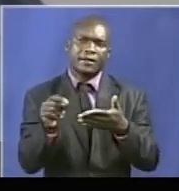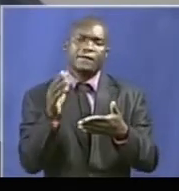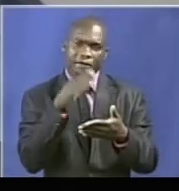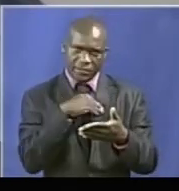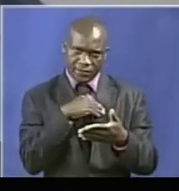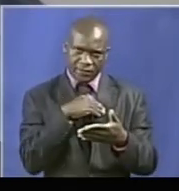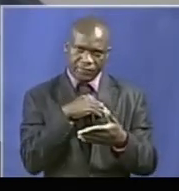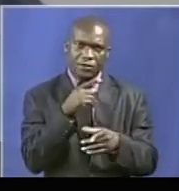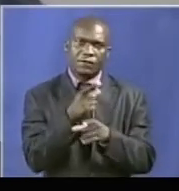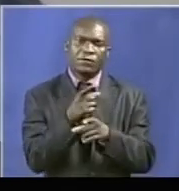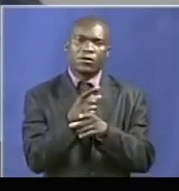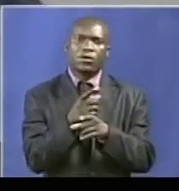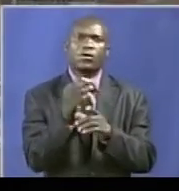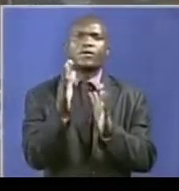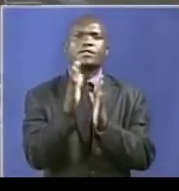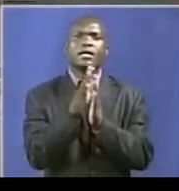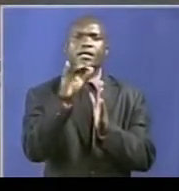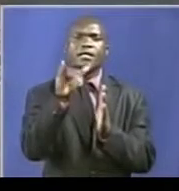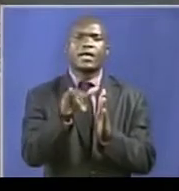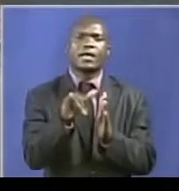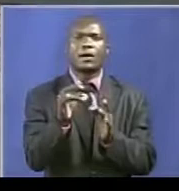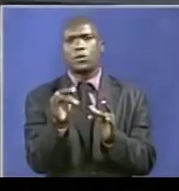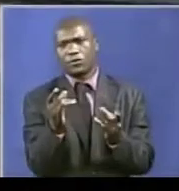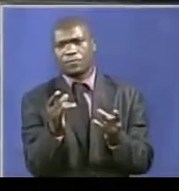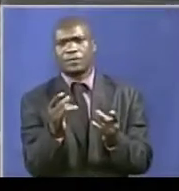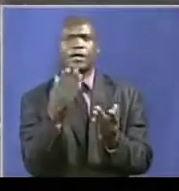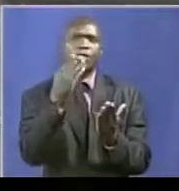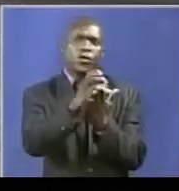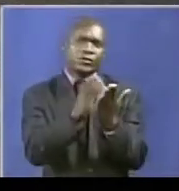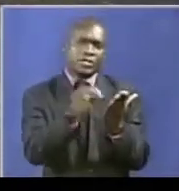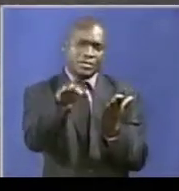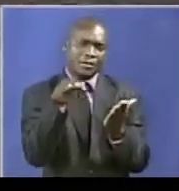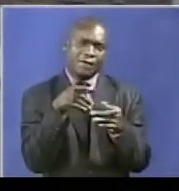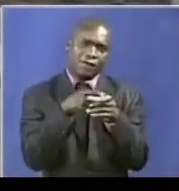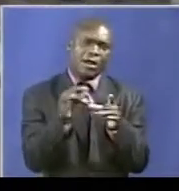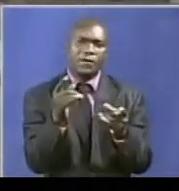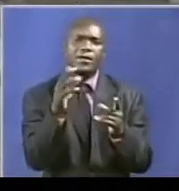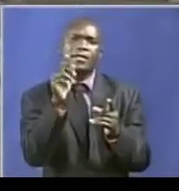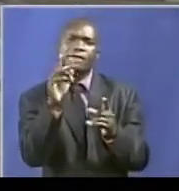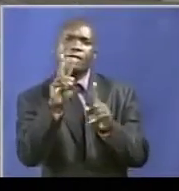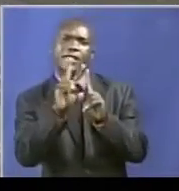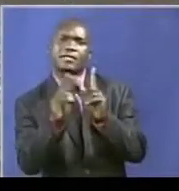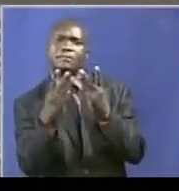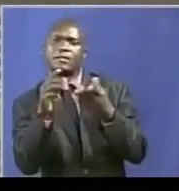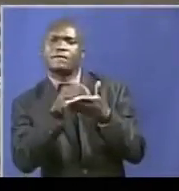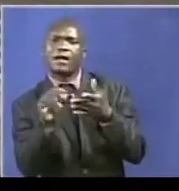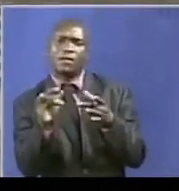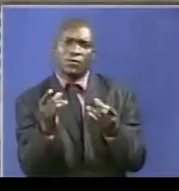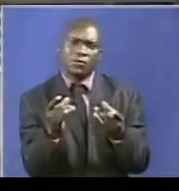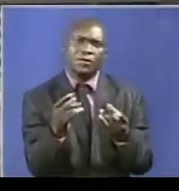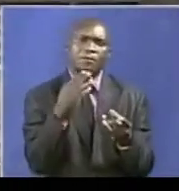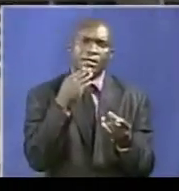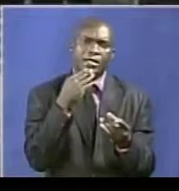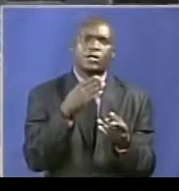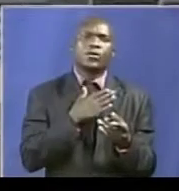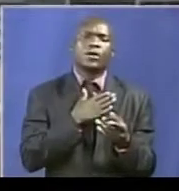for 10 years. Section 97 of the constitution of Zimbabwe provides for a voting process by the national